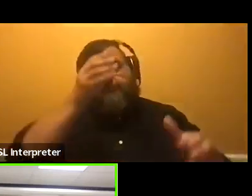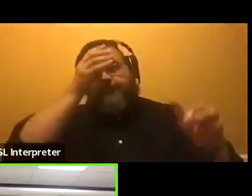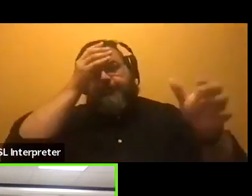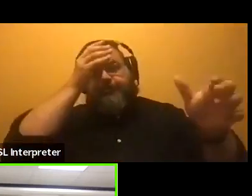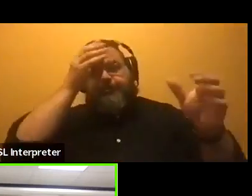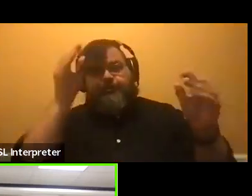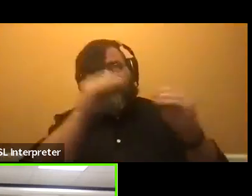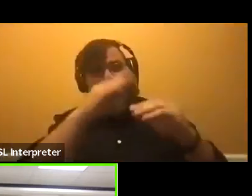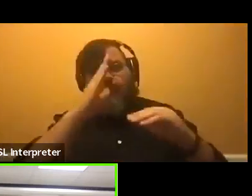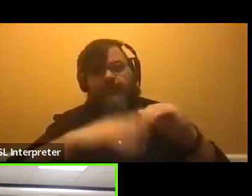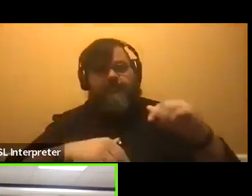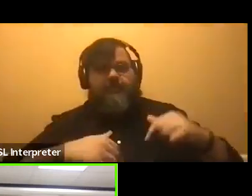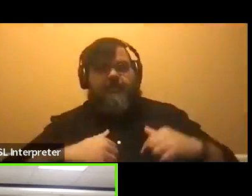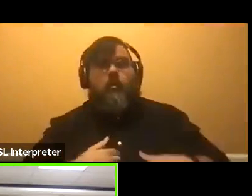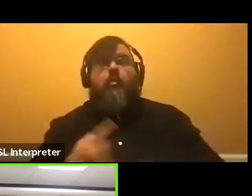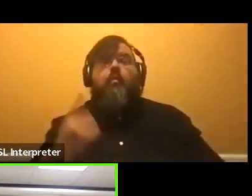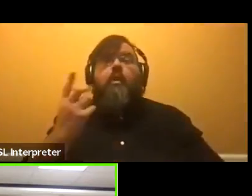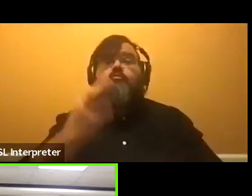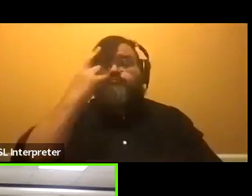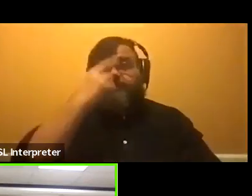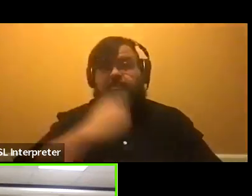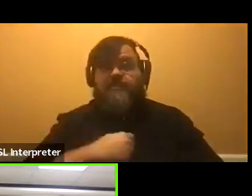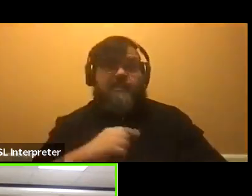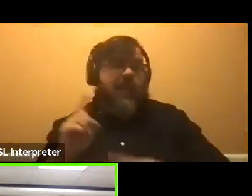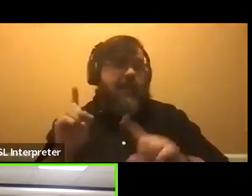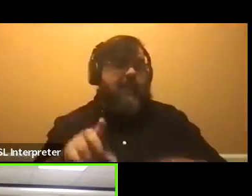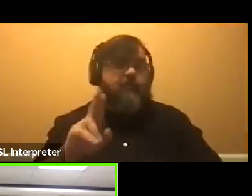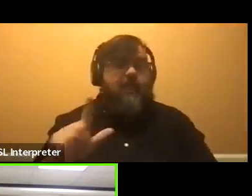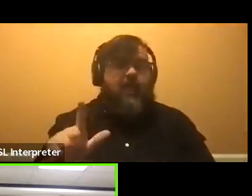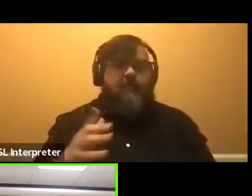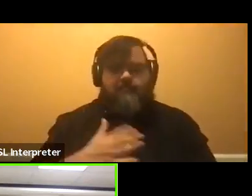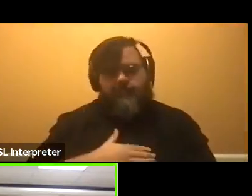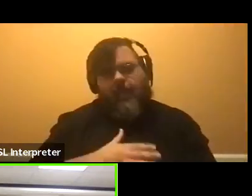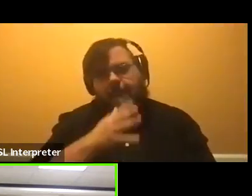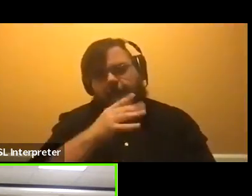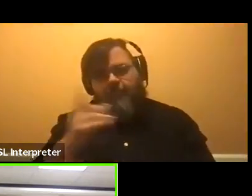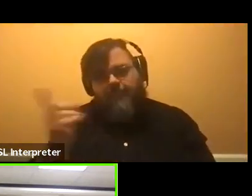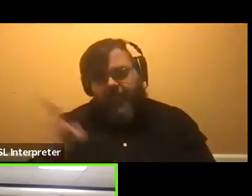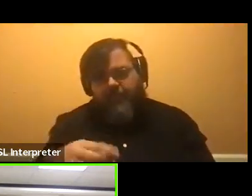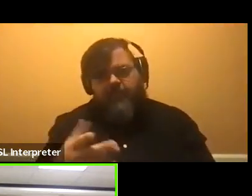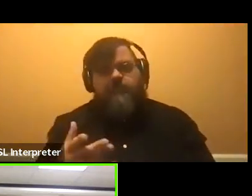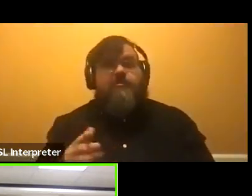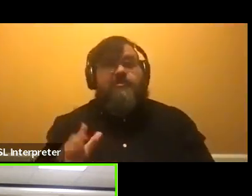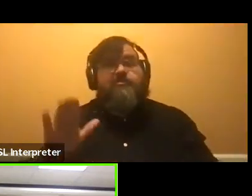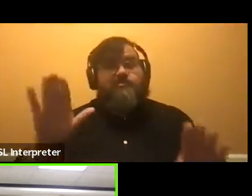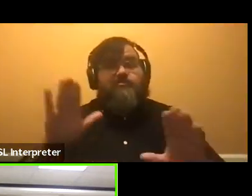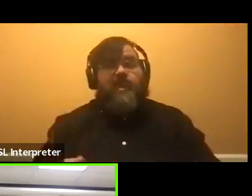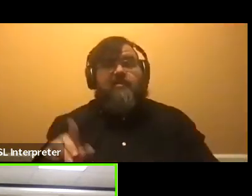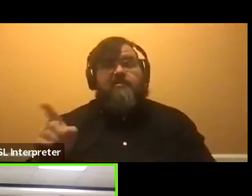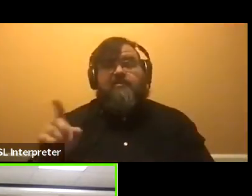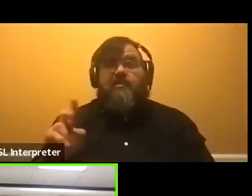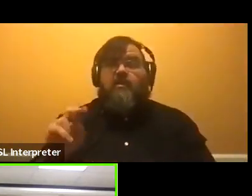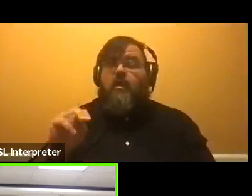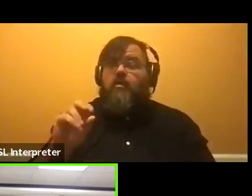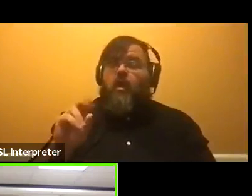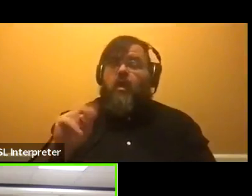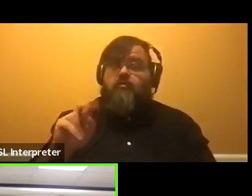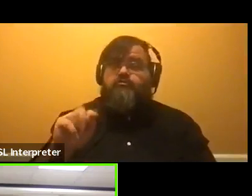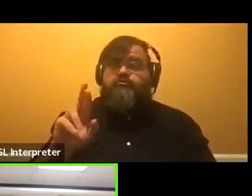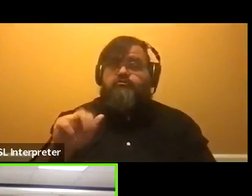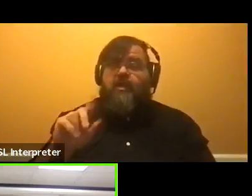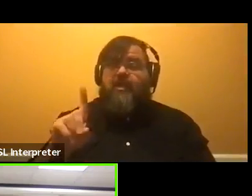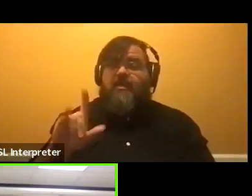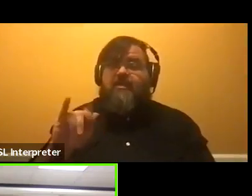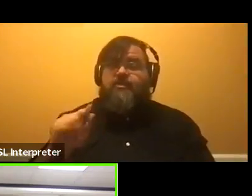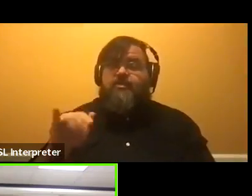of the main reasons I did come to UofL was because my mom went here and she had a lot of great experience. She was a non-traditional student because she had me and my sister at the